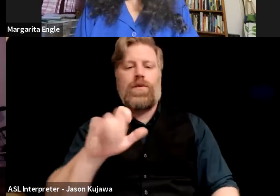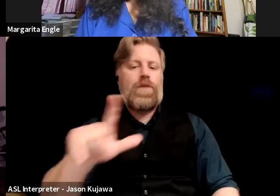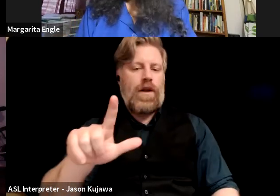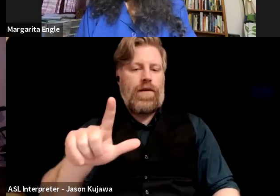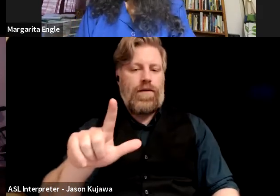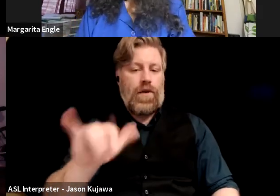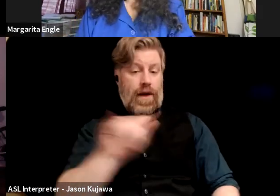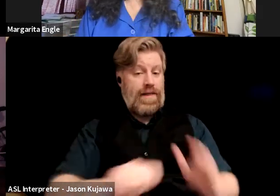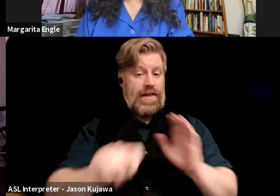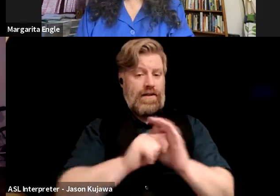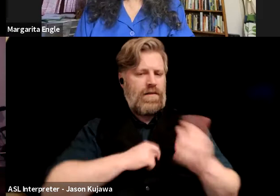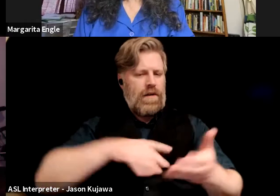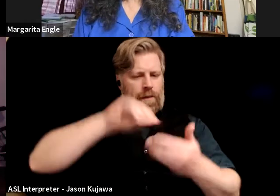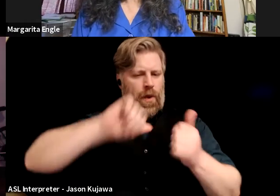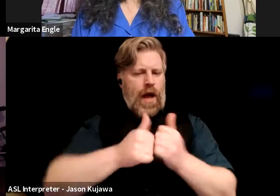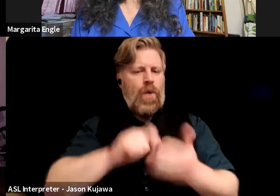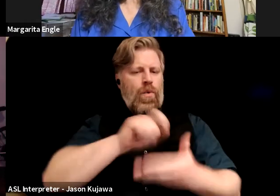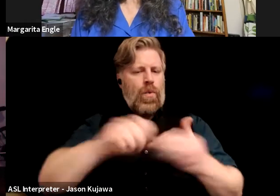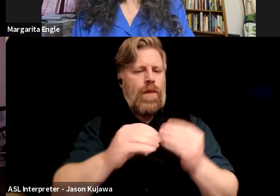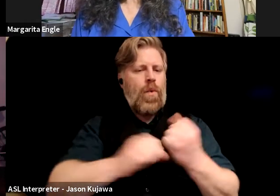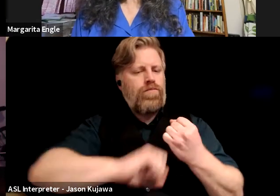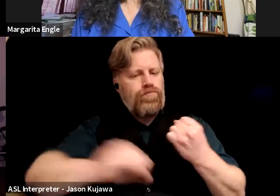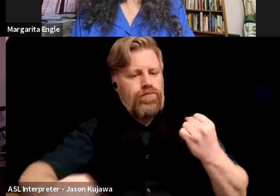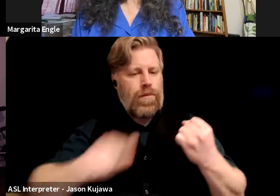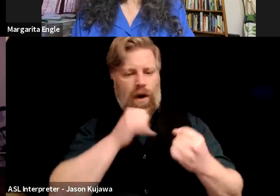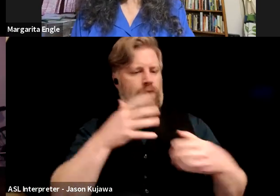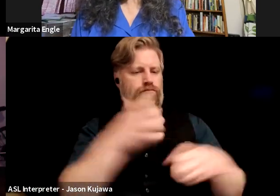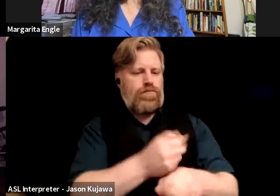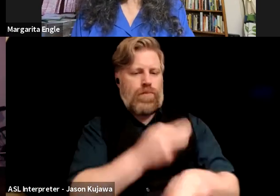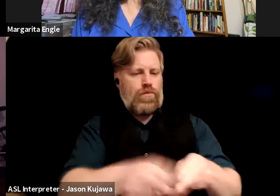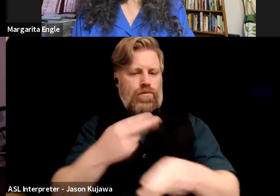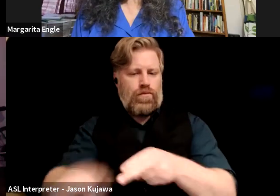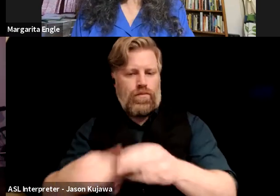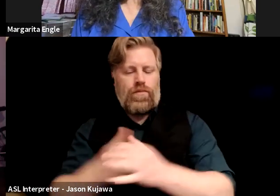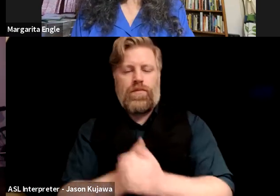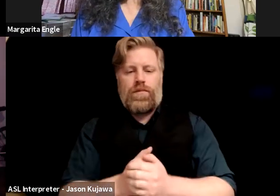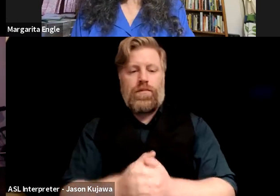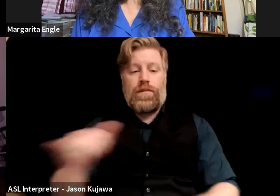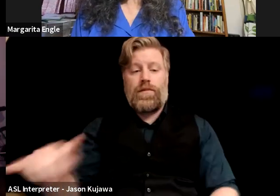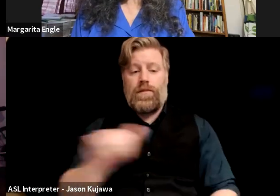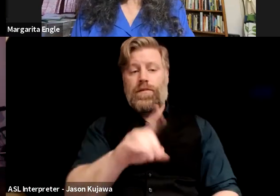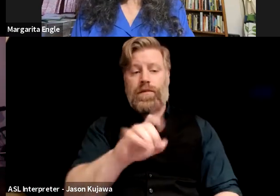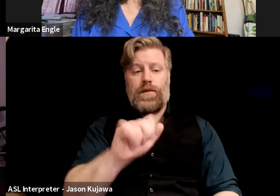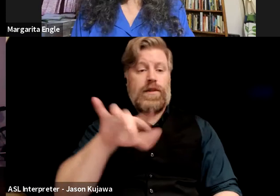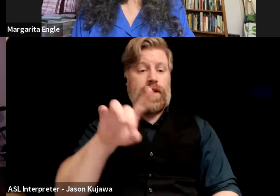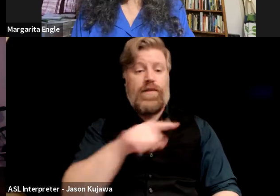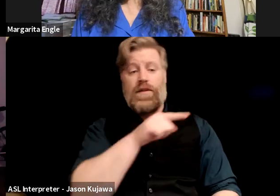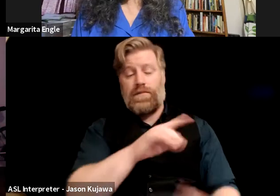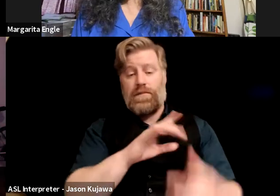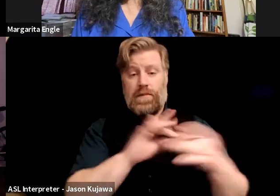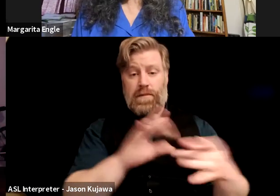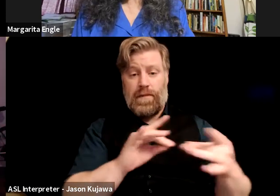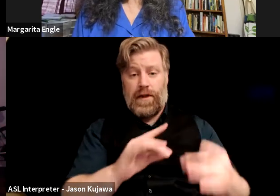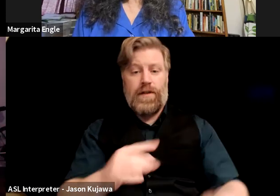kind of write a longer format as I was writing. And then, uh, like David was mentioning, I discovered like the power of an